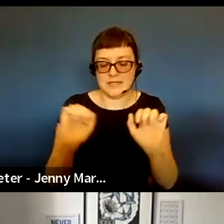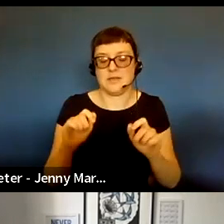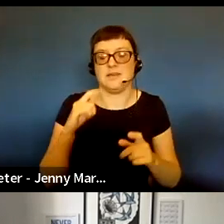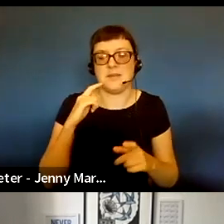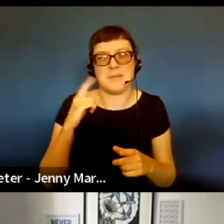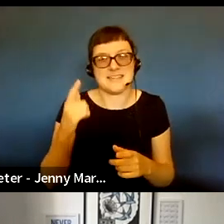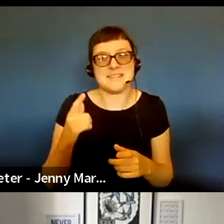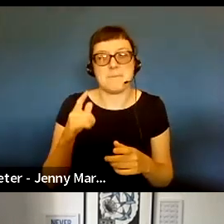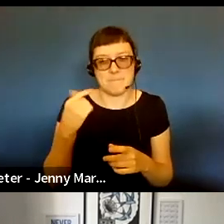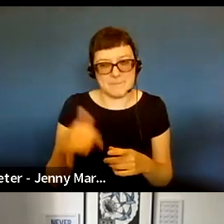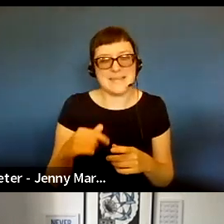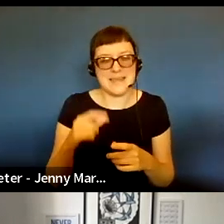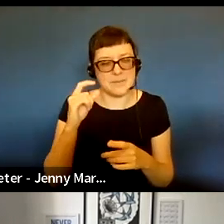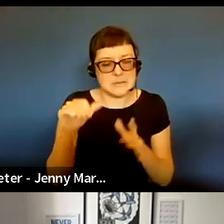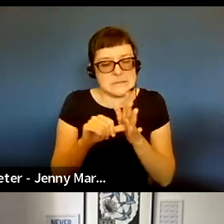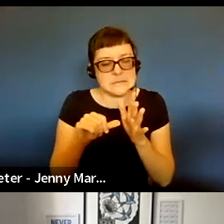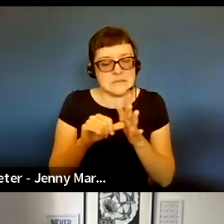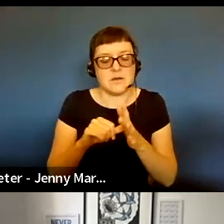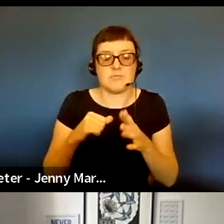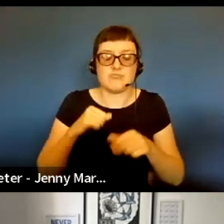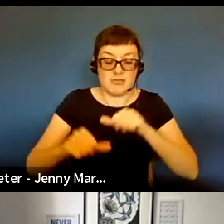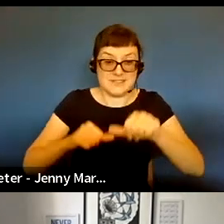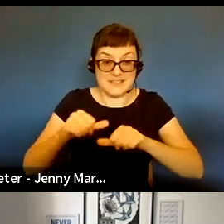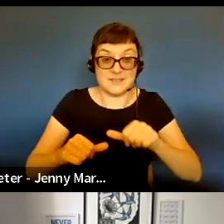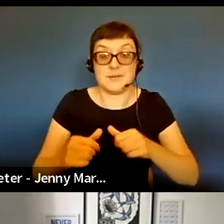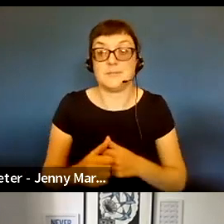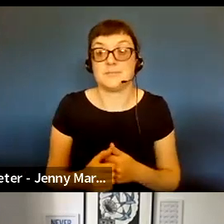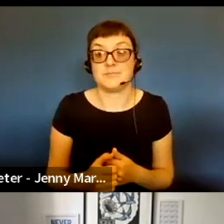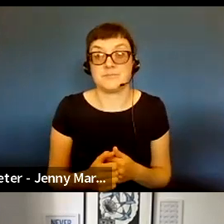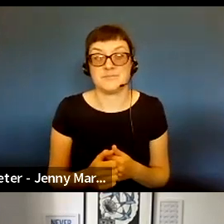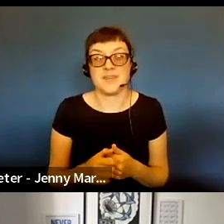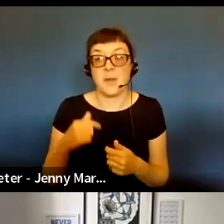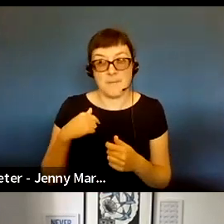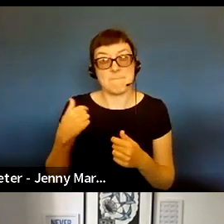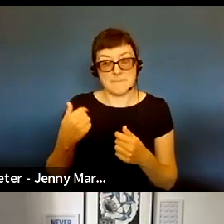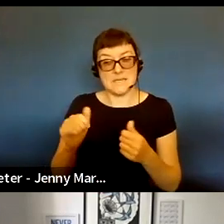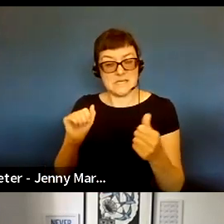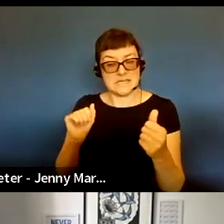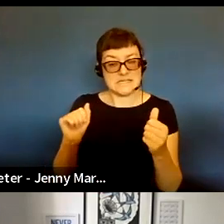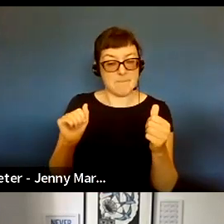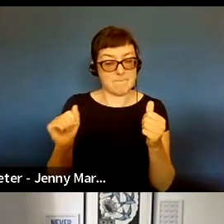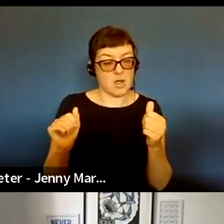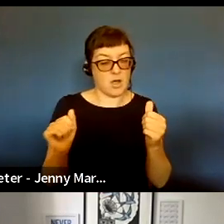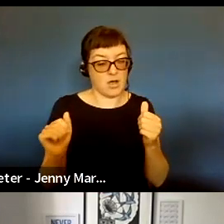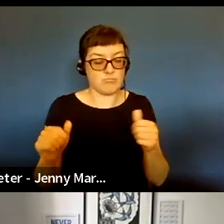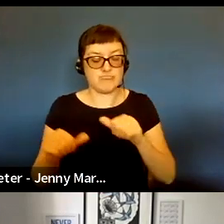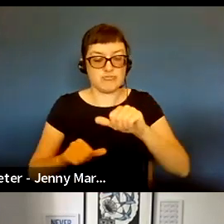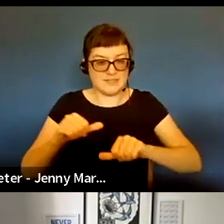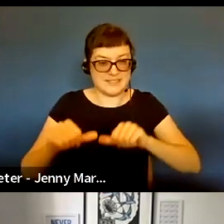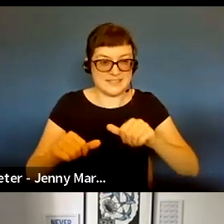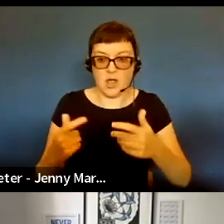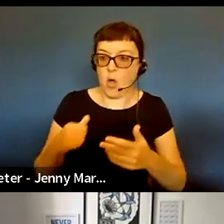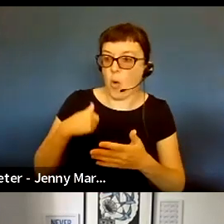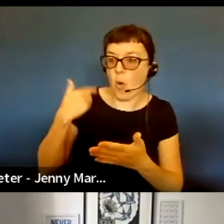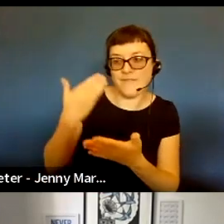tricky in terms of our process. And as we've as it's been in our power to adapt, as I was saying earlier, adapt to kind of what the offer is to